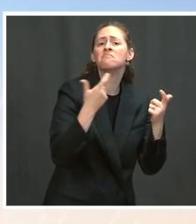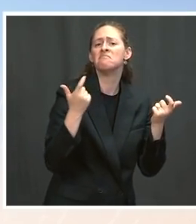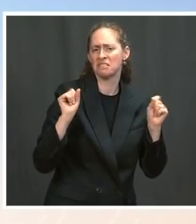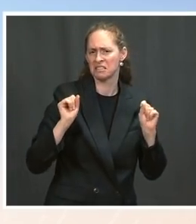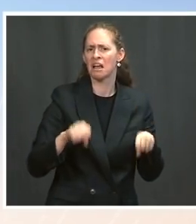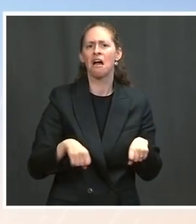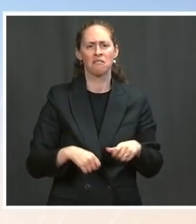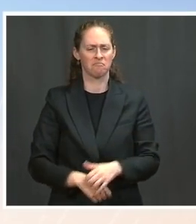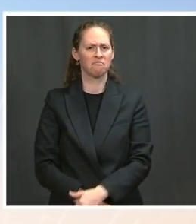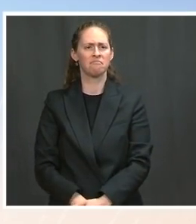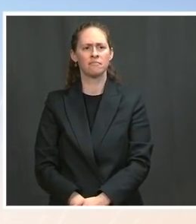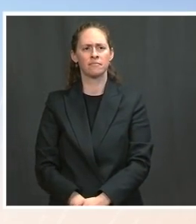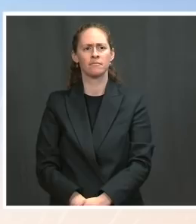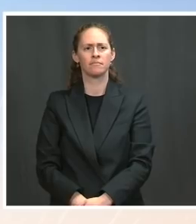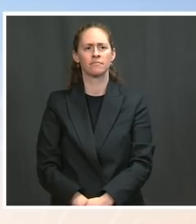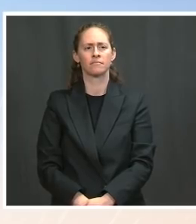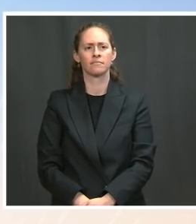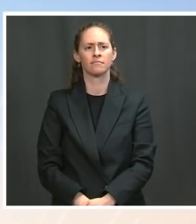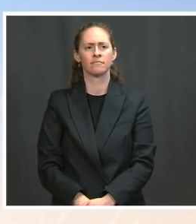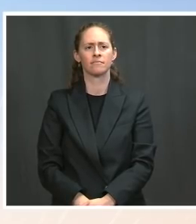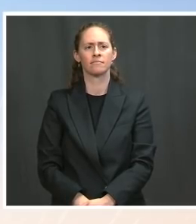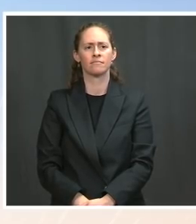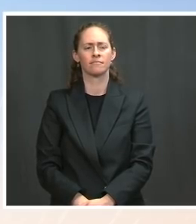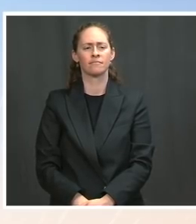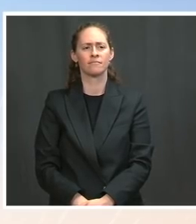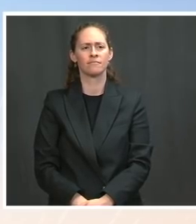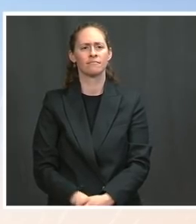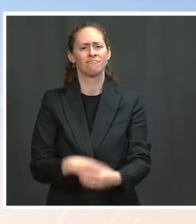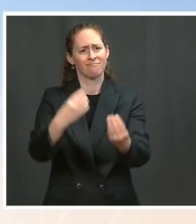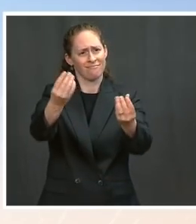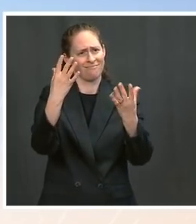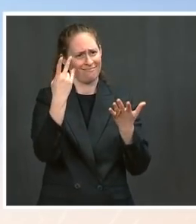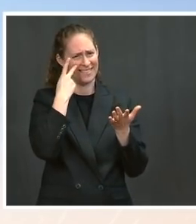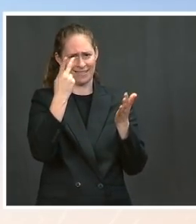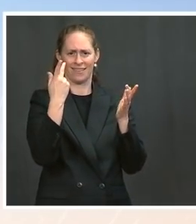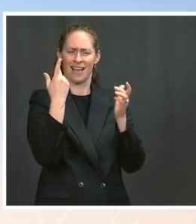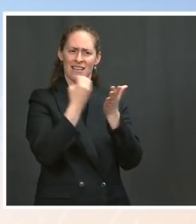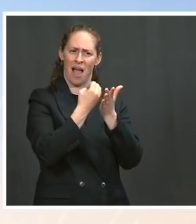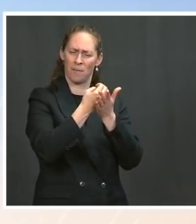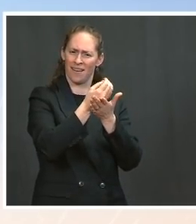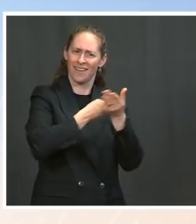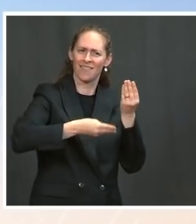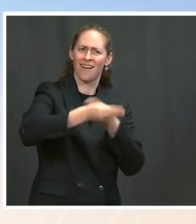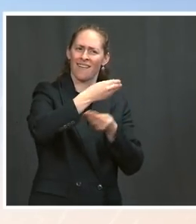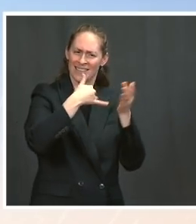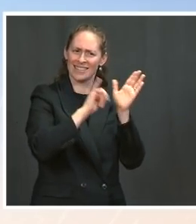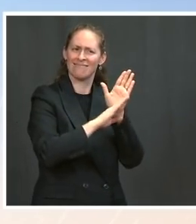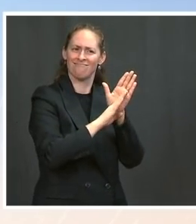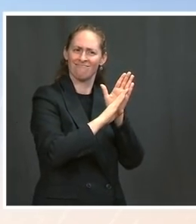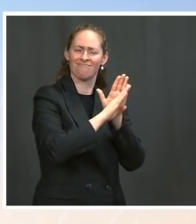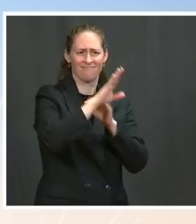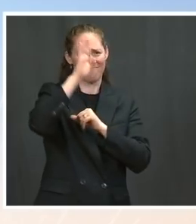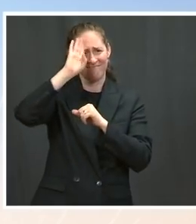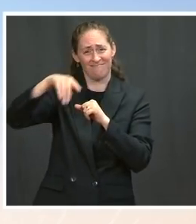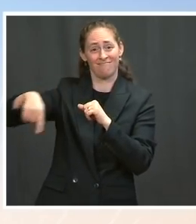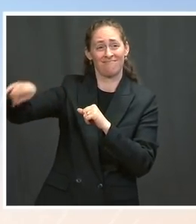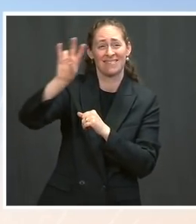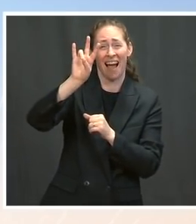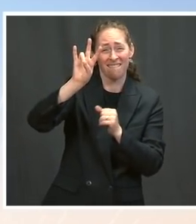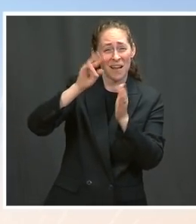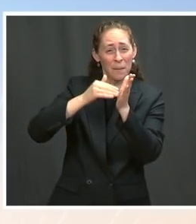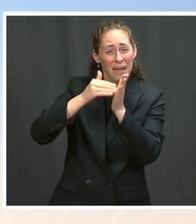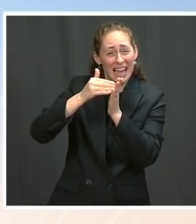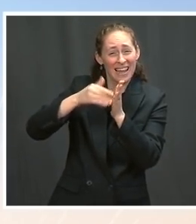to recover, nearly 7 million Americans reported being behind on rent in the second half of April. More than 40 percent of those